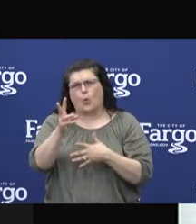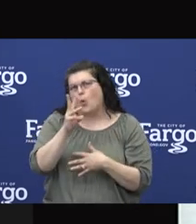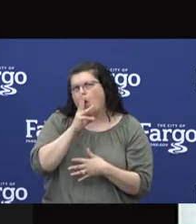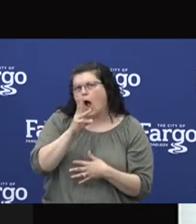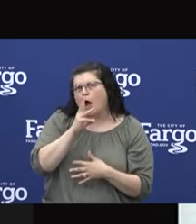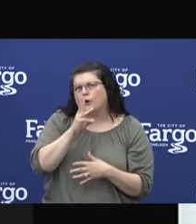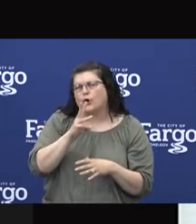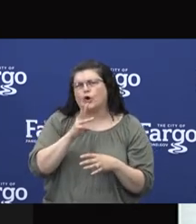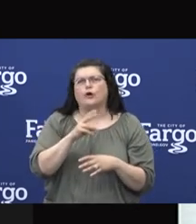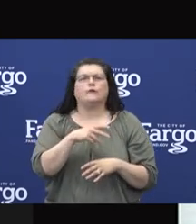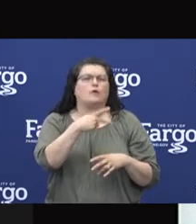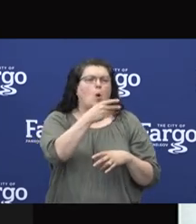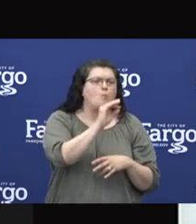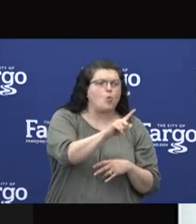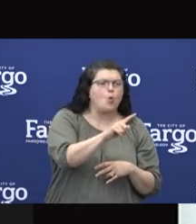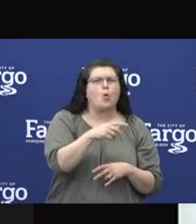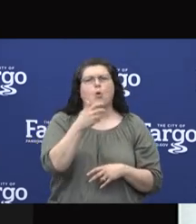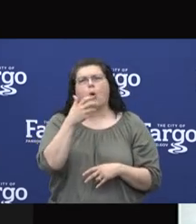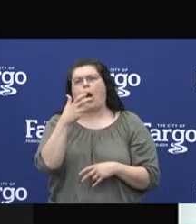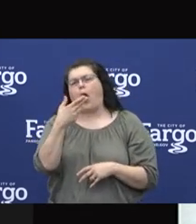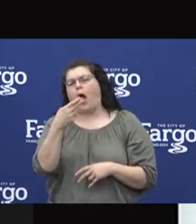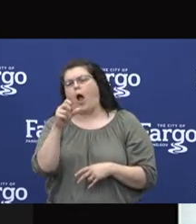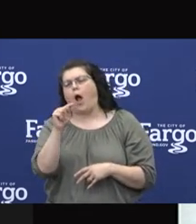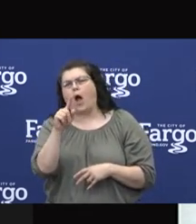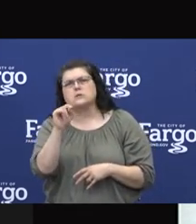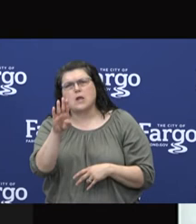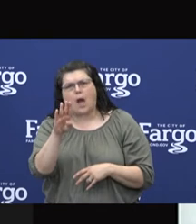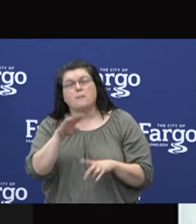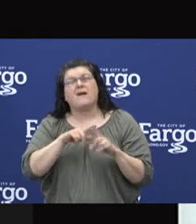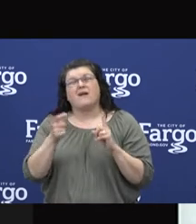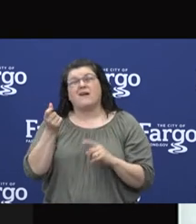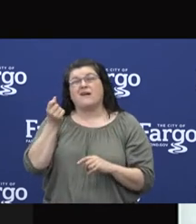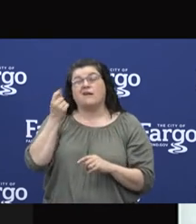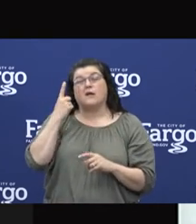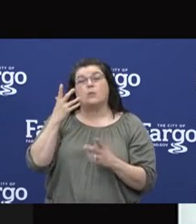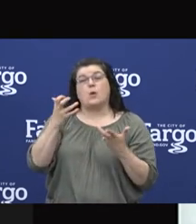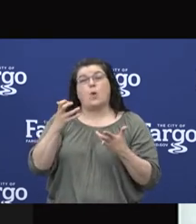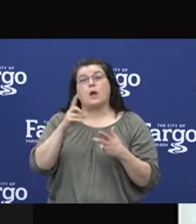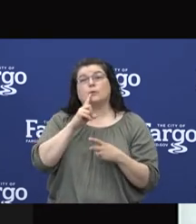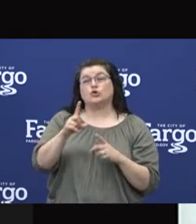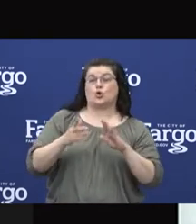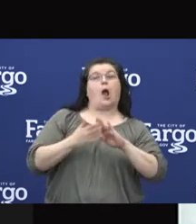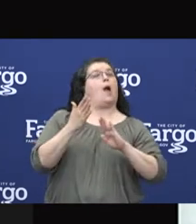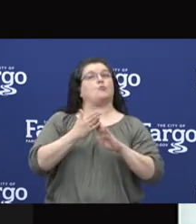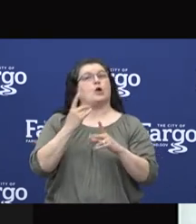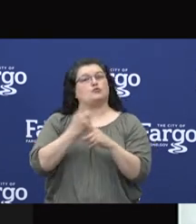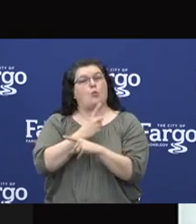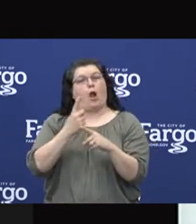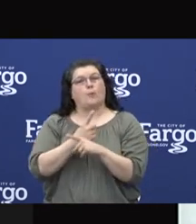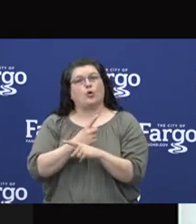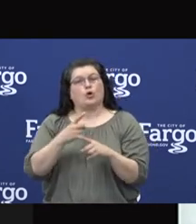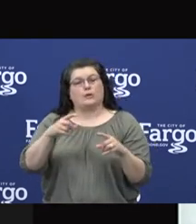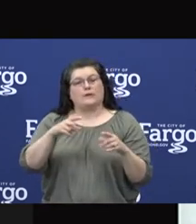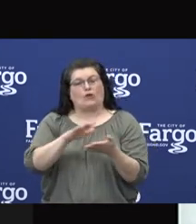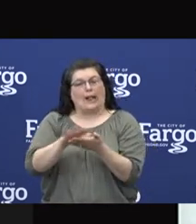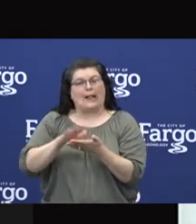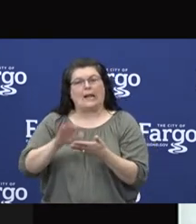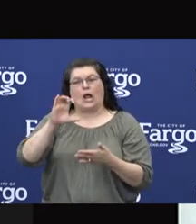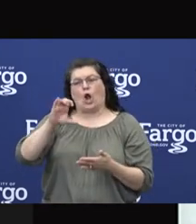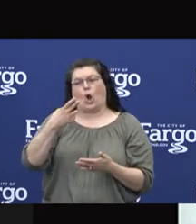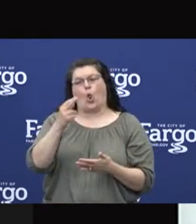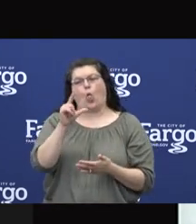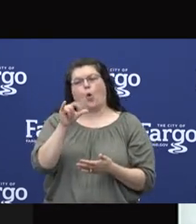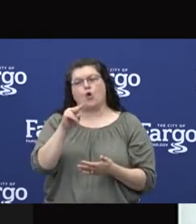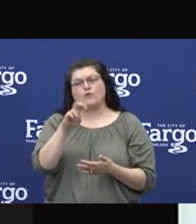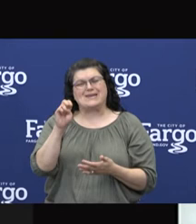pools or hot tubs. We just recommend that there's proper operation, disinfection, and use of chlorine in